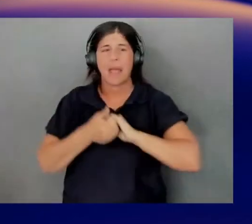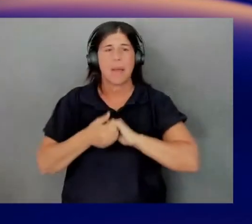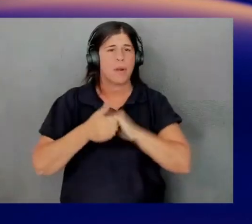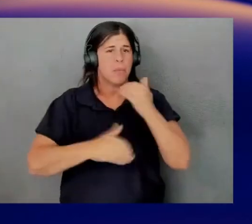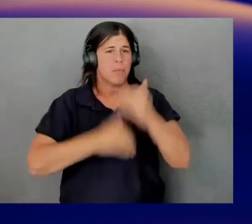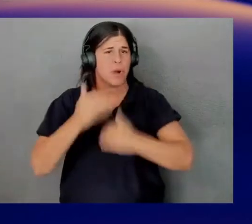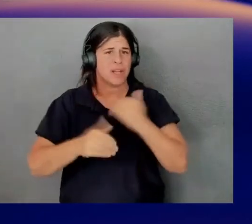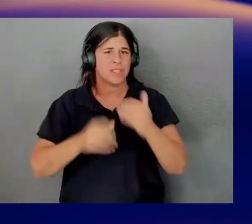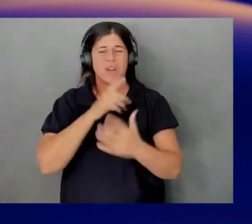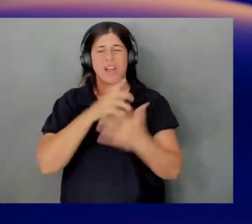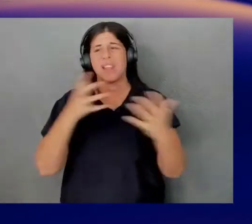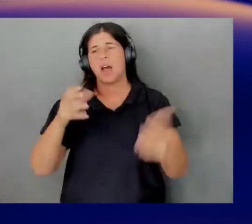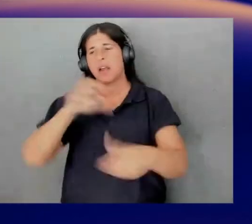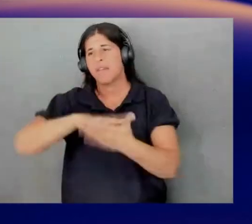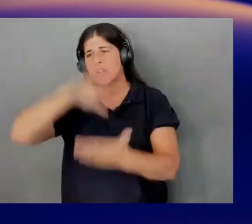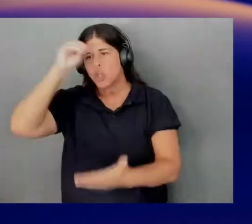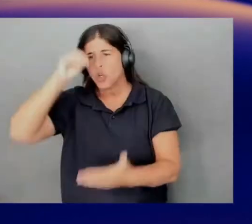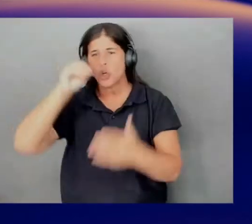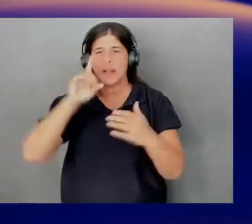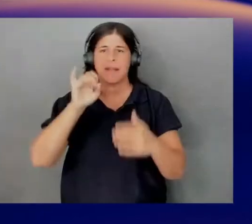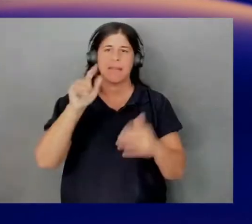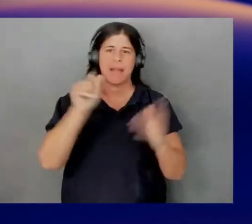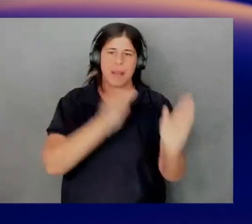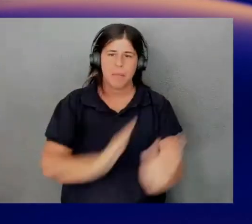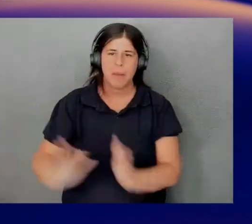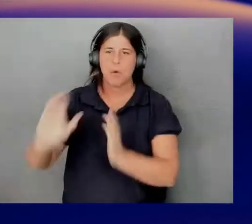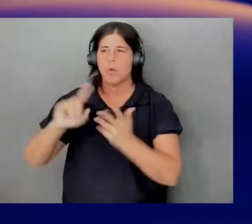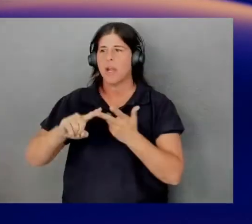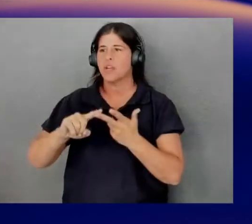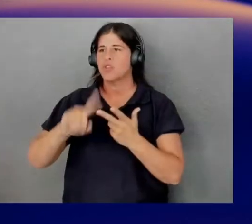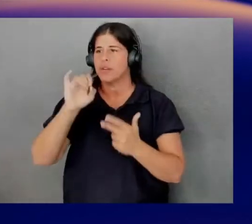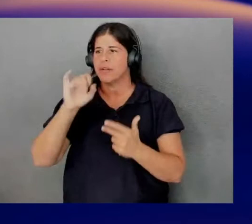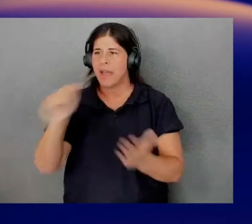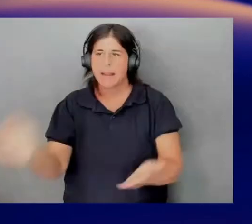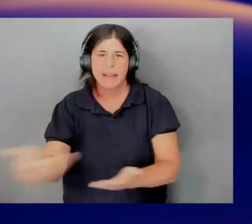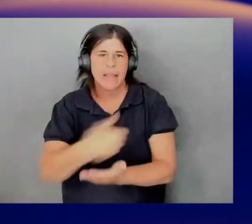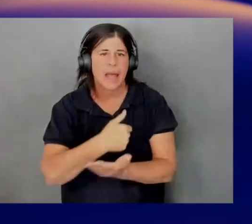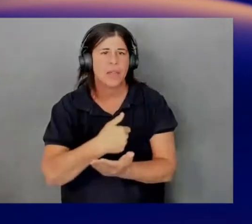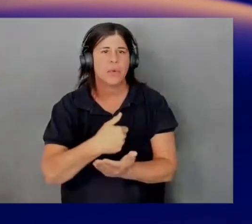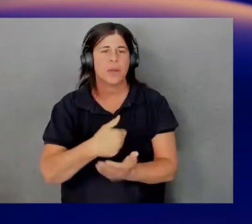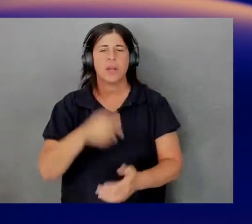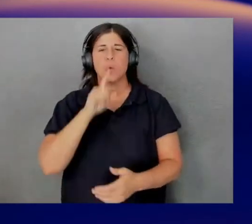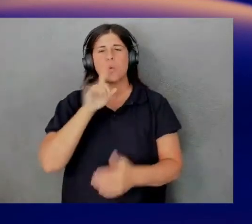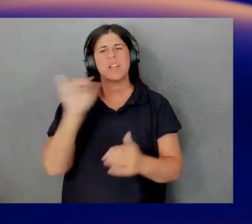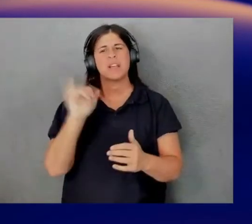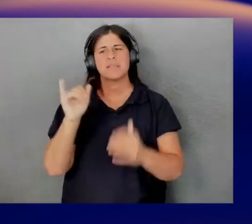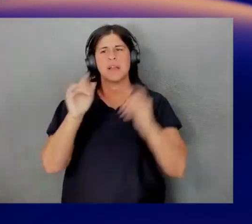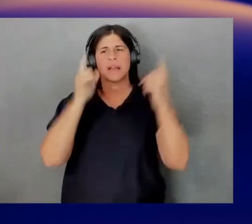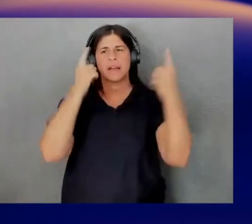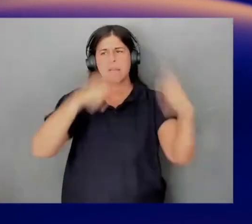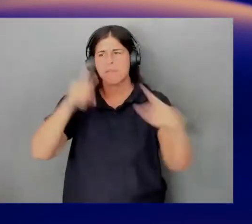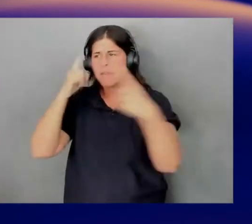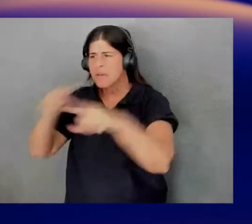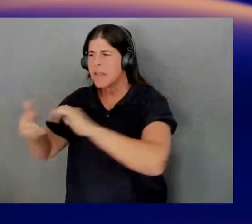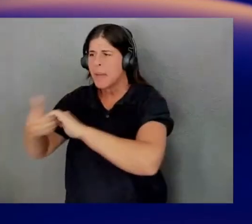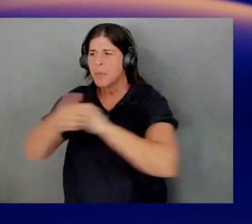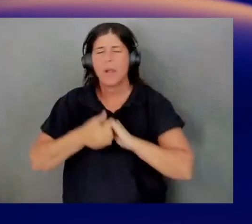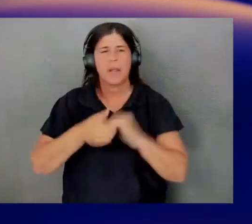learning, data preparation, data gathering. So it's more of a collaborative process, and